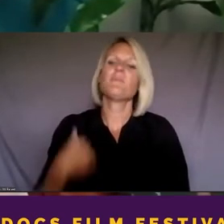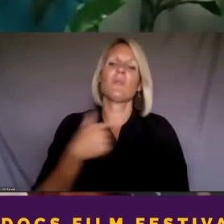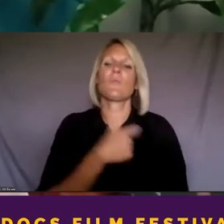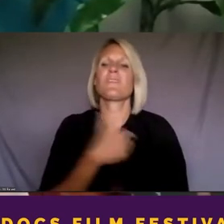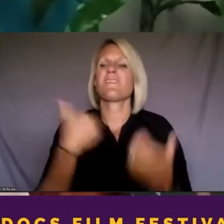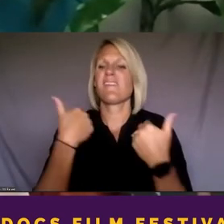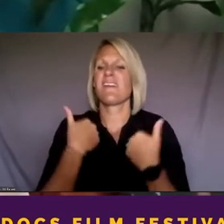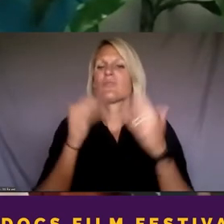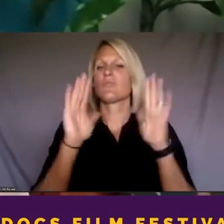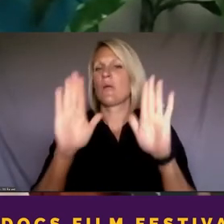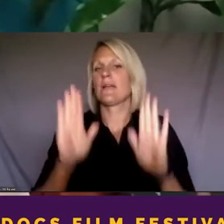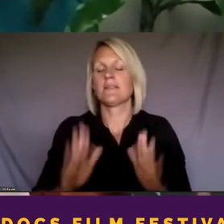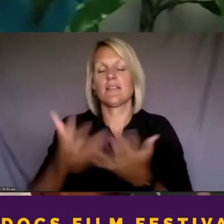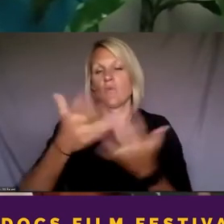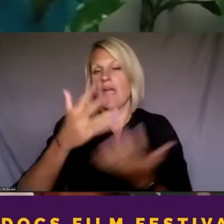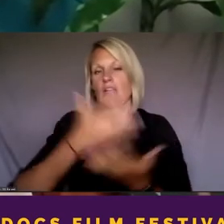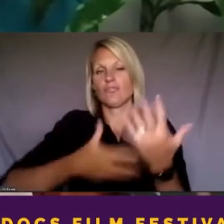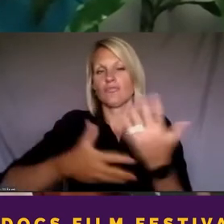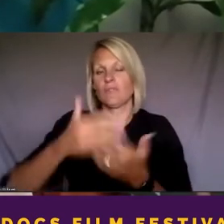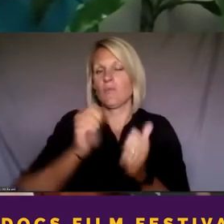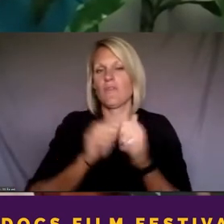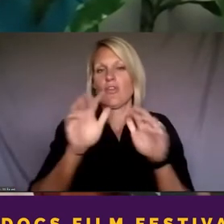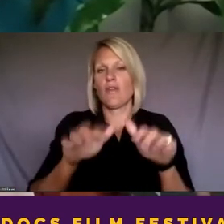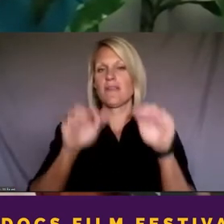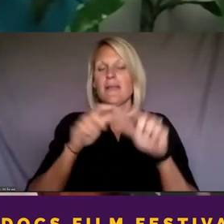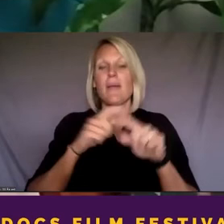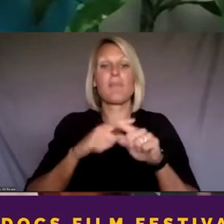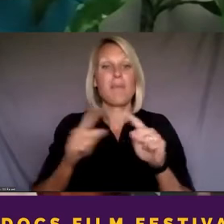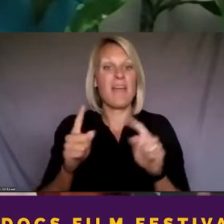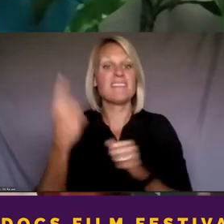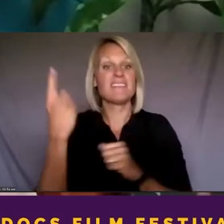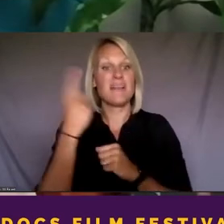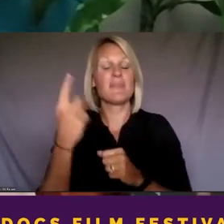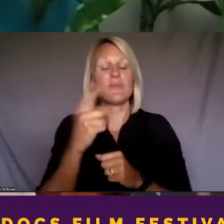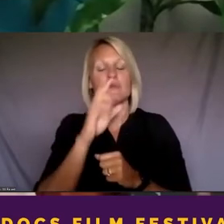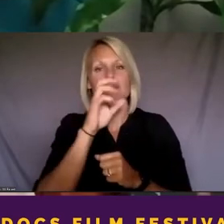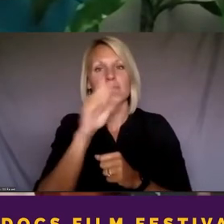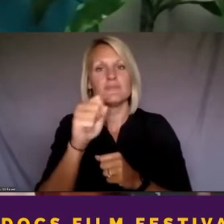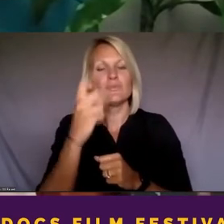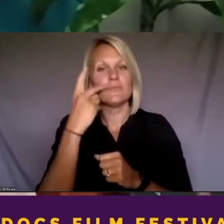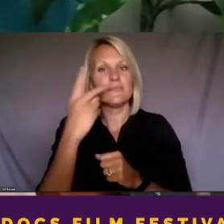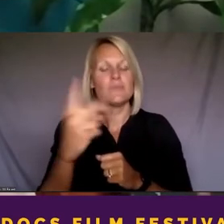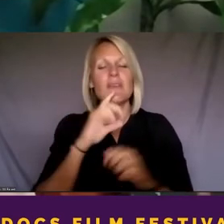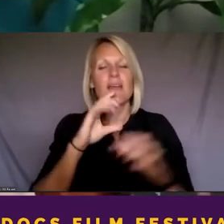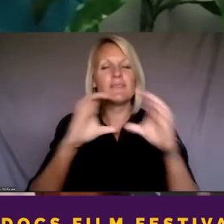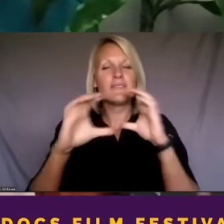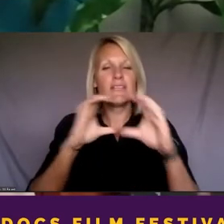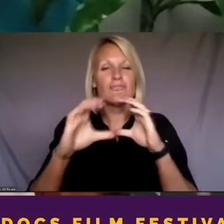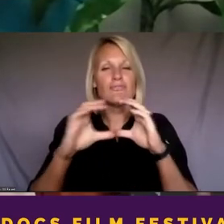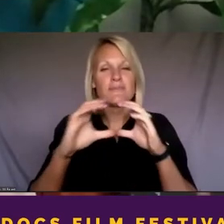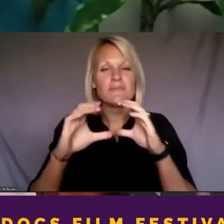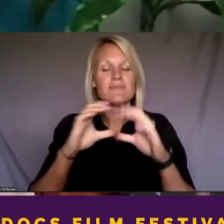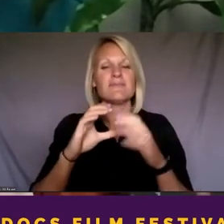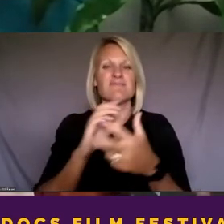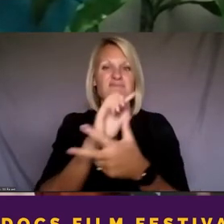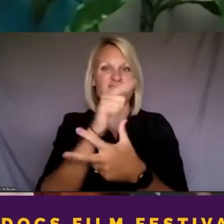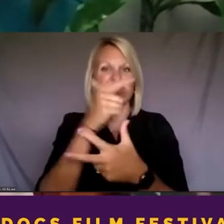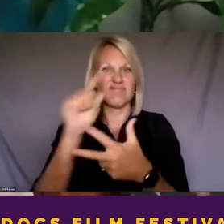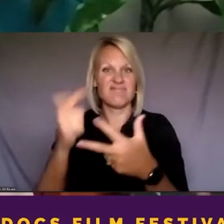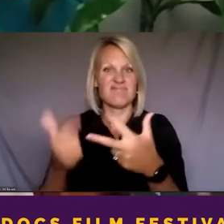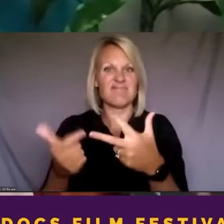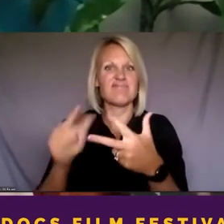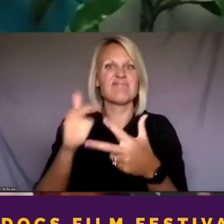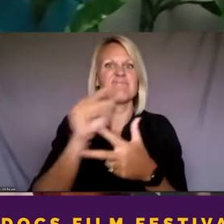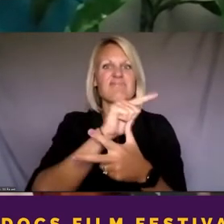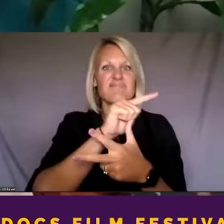the audience, but one of the things that I really was excited to see was the conversation among the three panelists after we